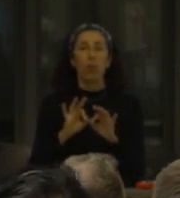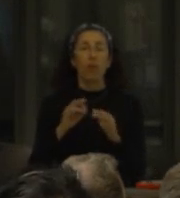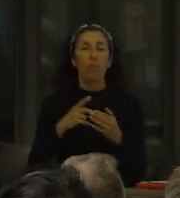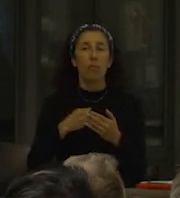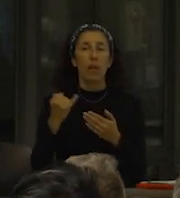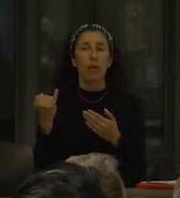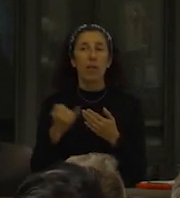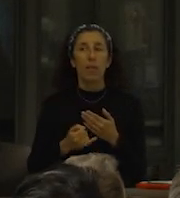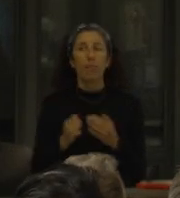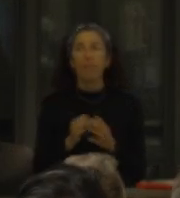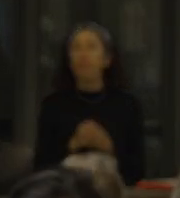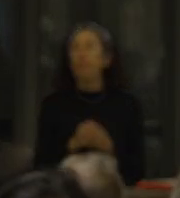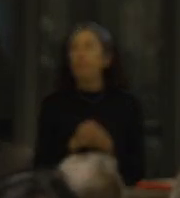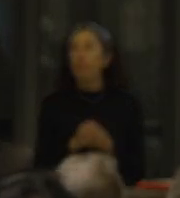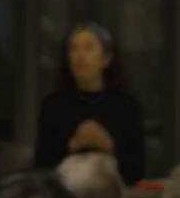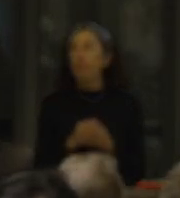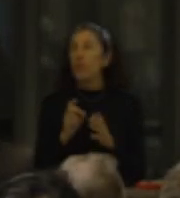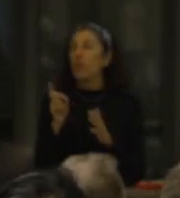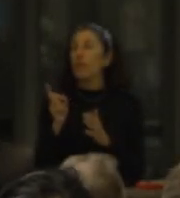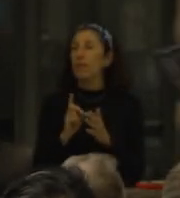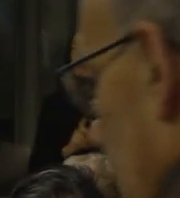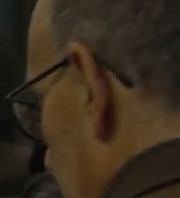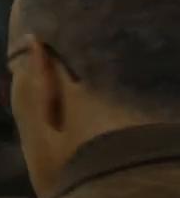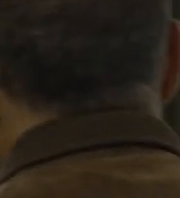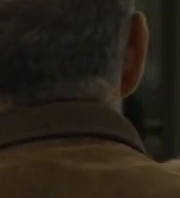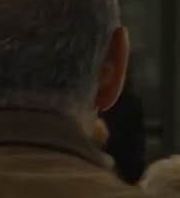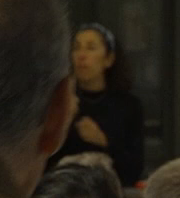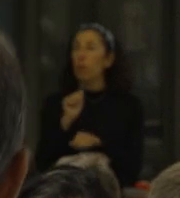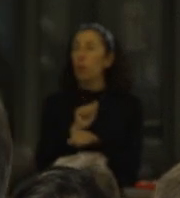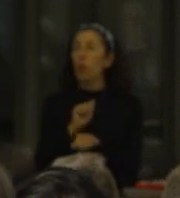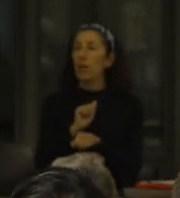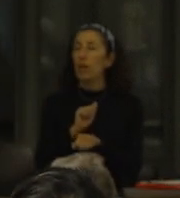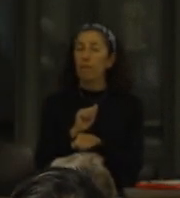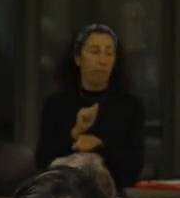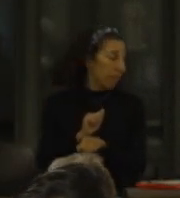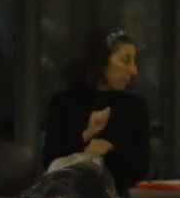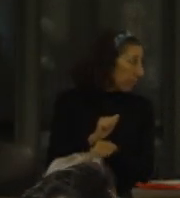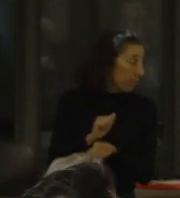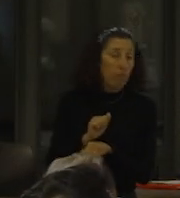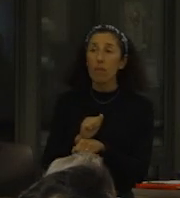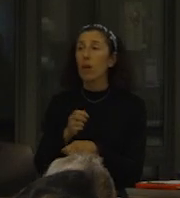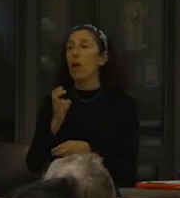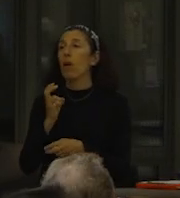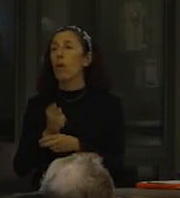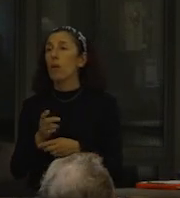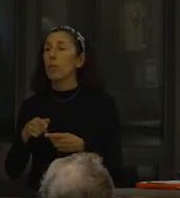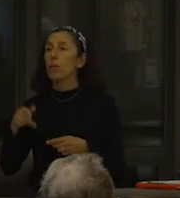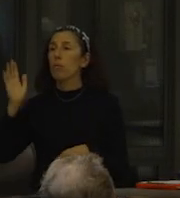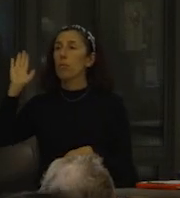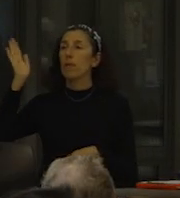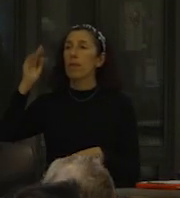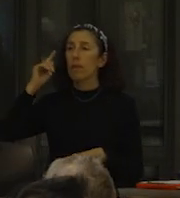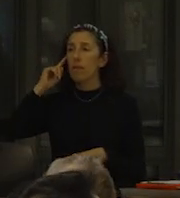design team has been working very diligently to put together a great presentation for you I know you've seen had the chance